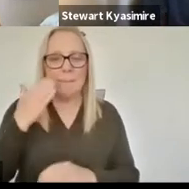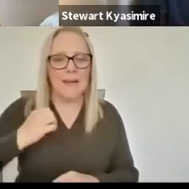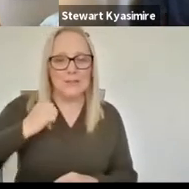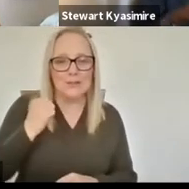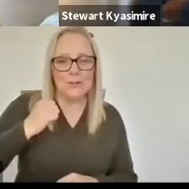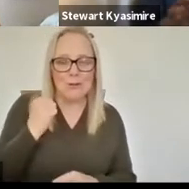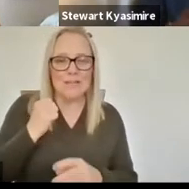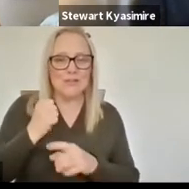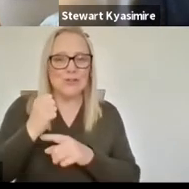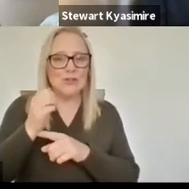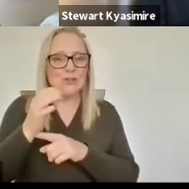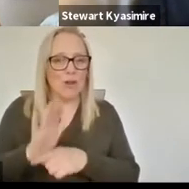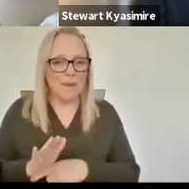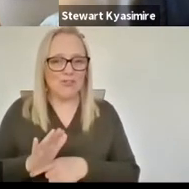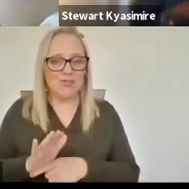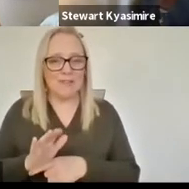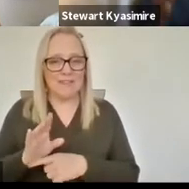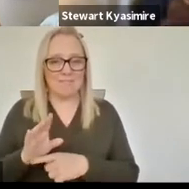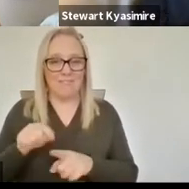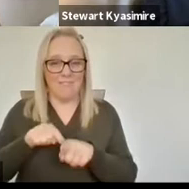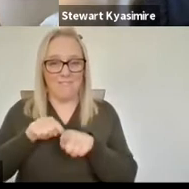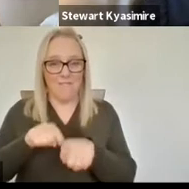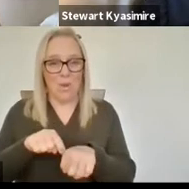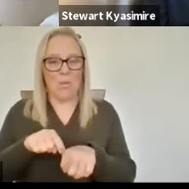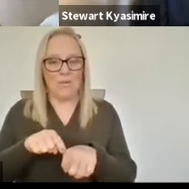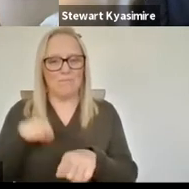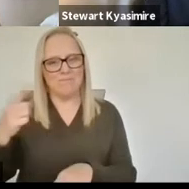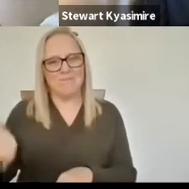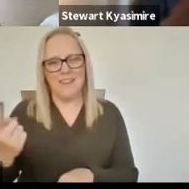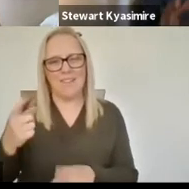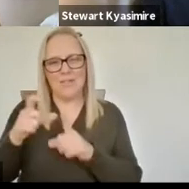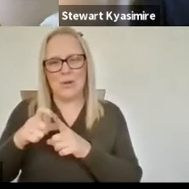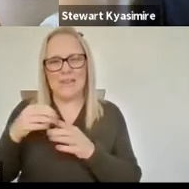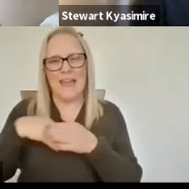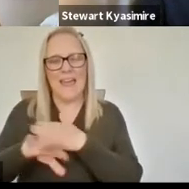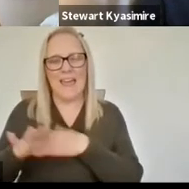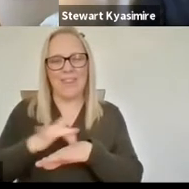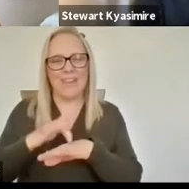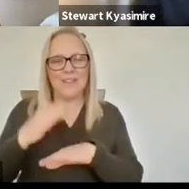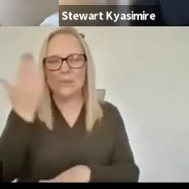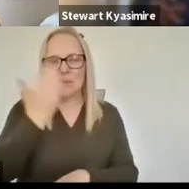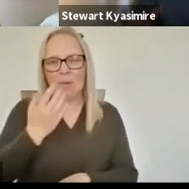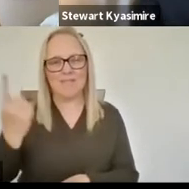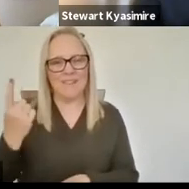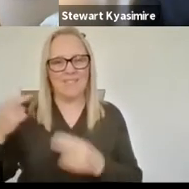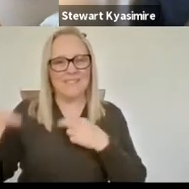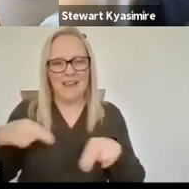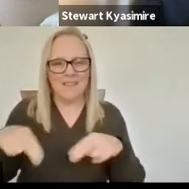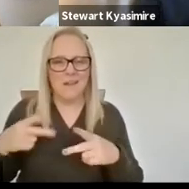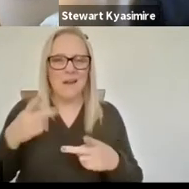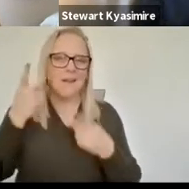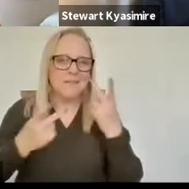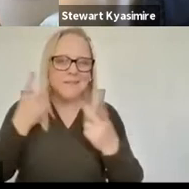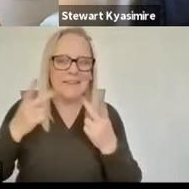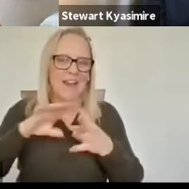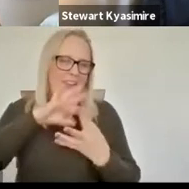she's also in um in theatre school um she's a dancer she's a singer she's a kind of all